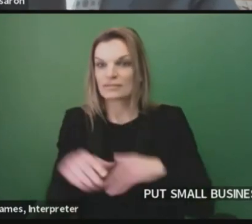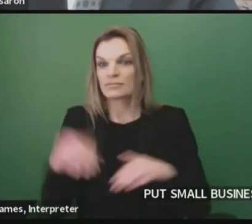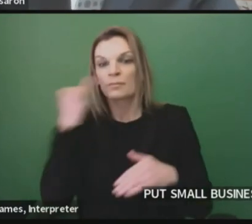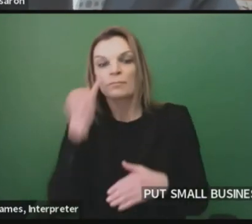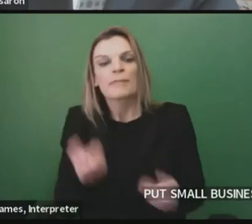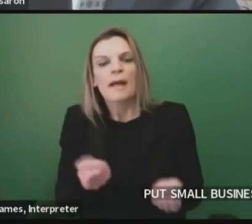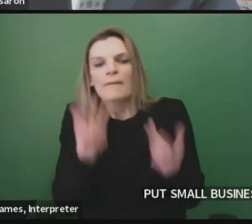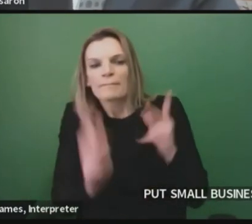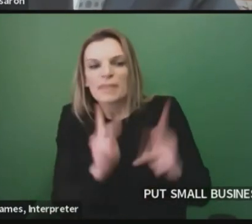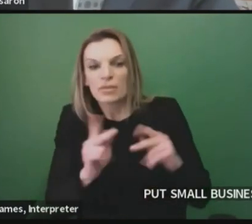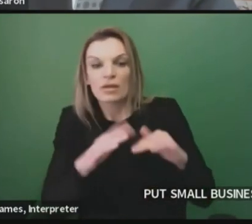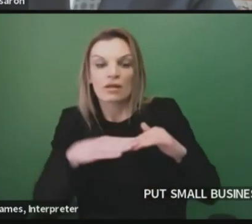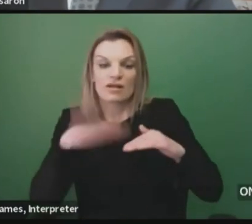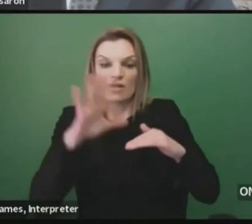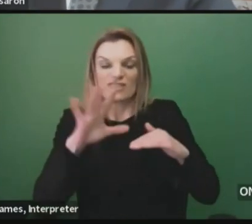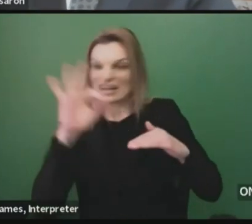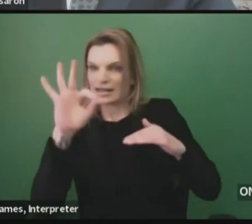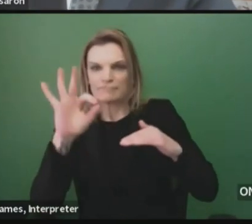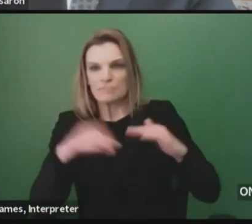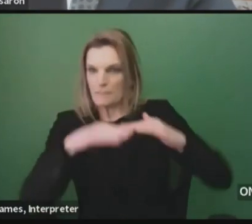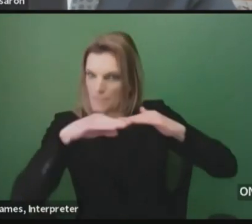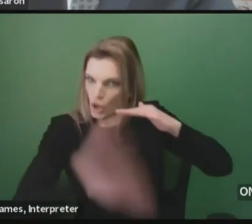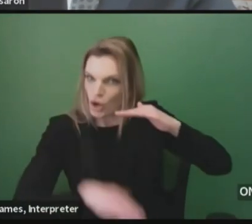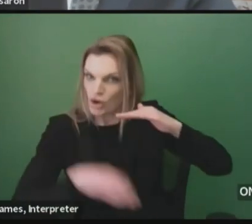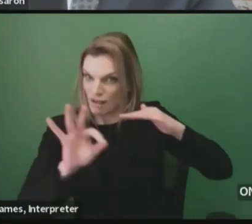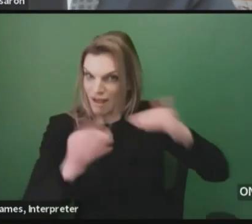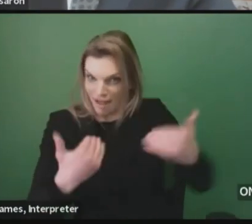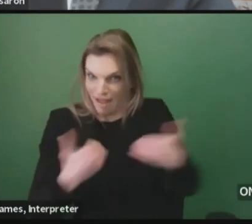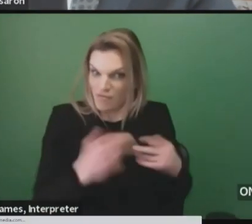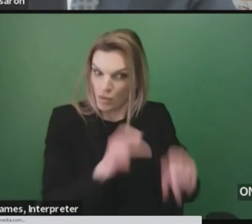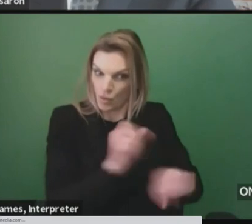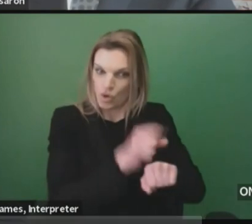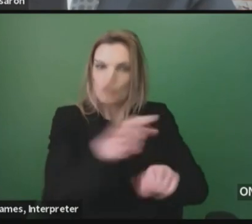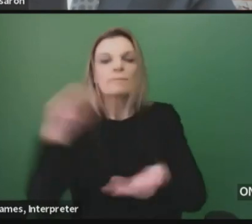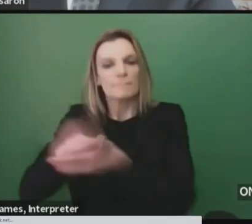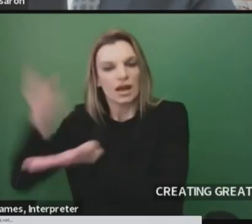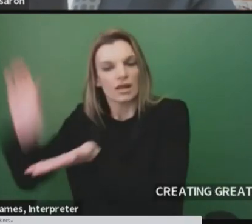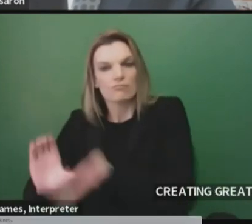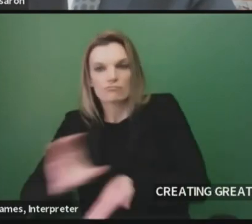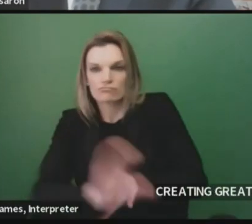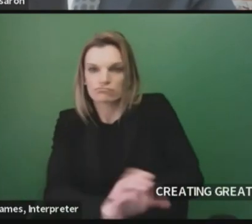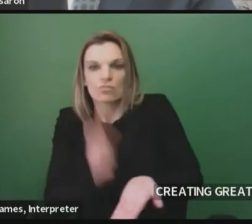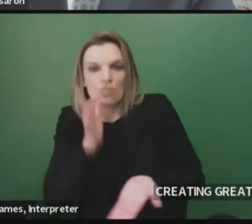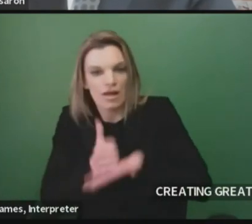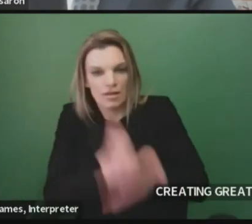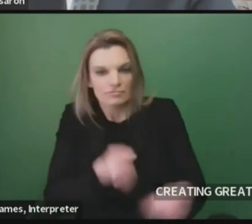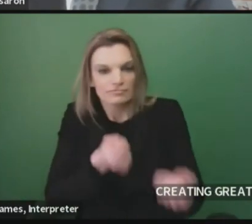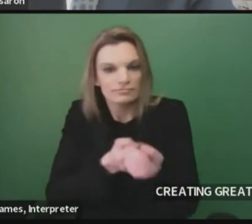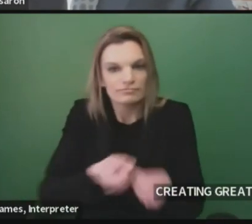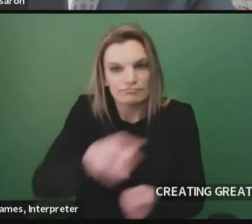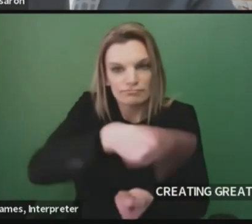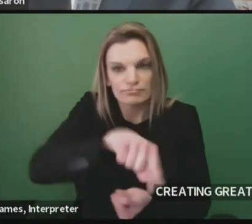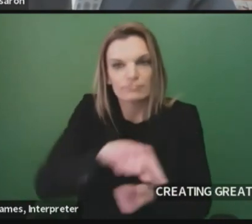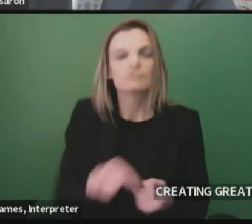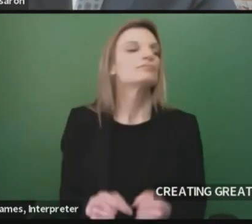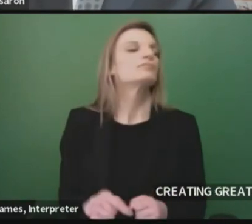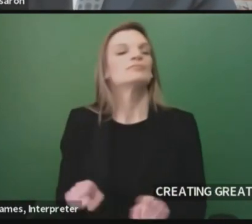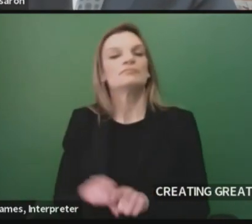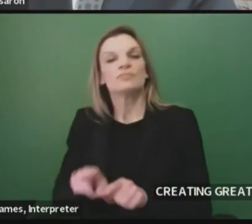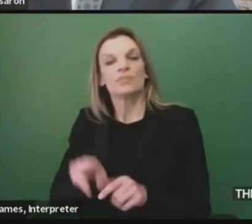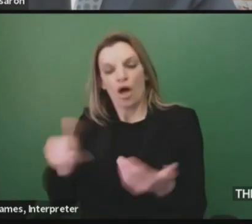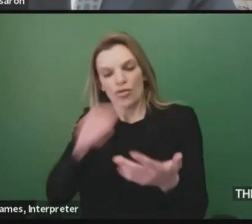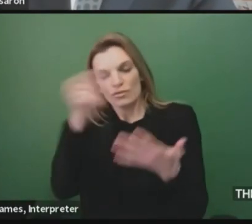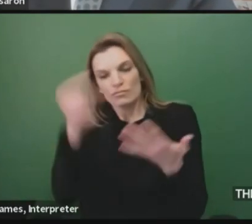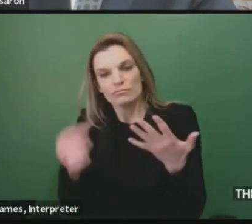to much-needed support. And the Business Accelerator and Resiliency Initiative will provide grants to high